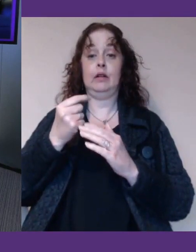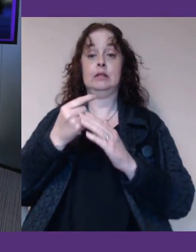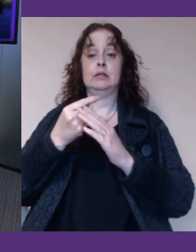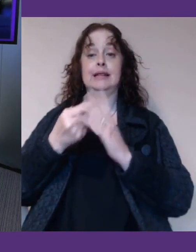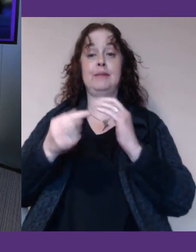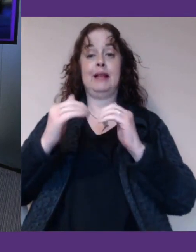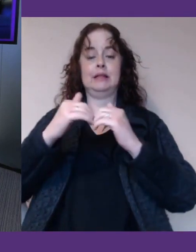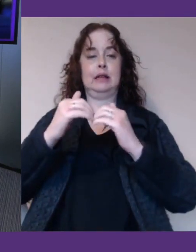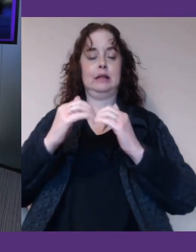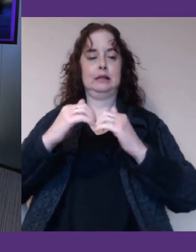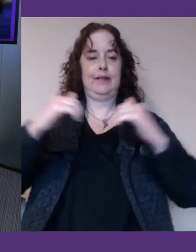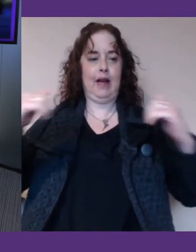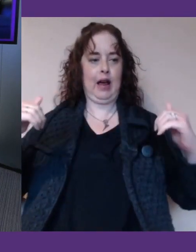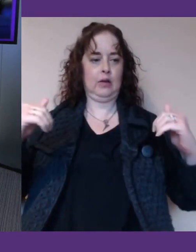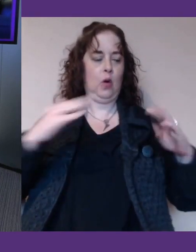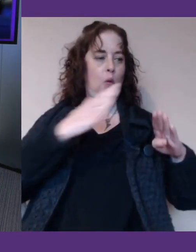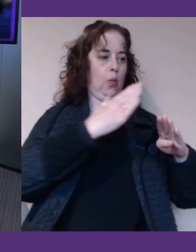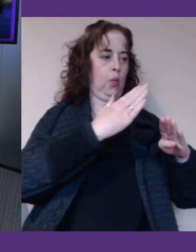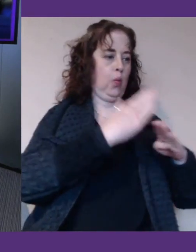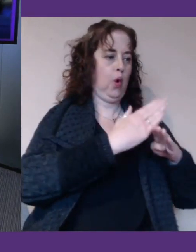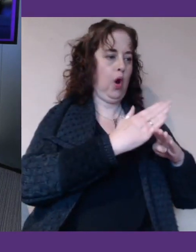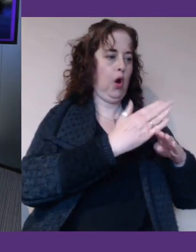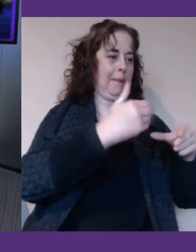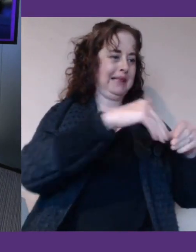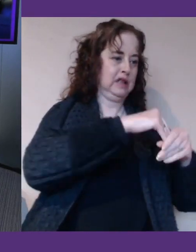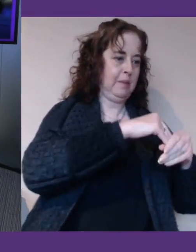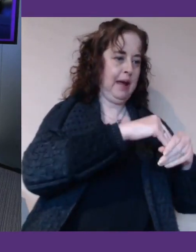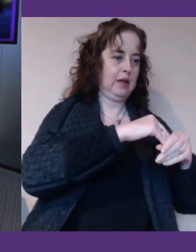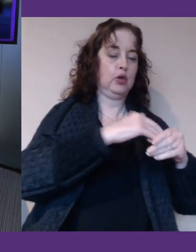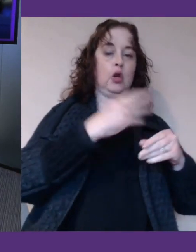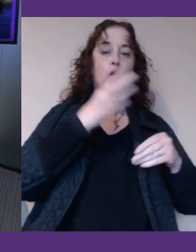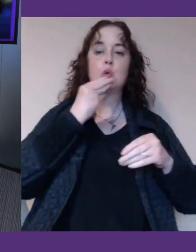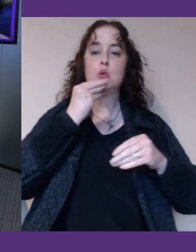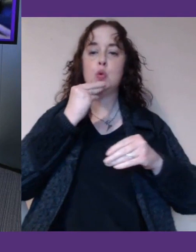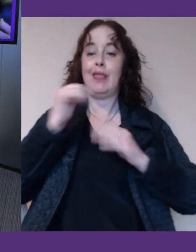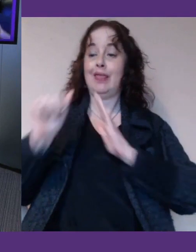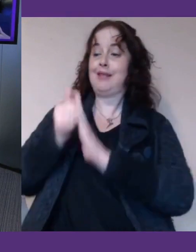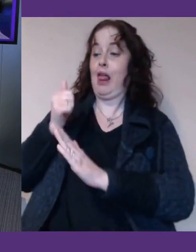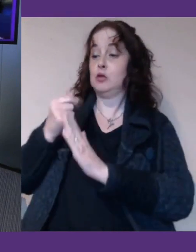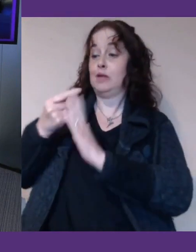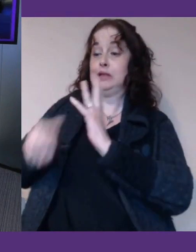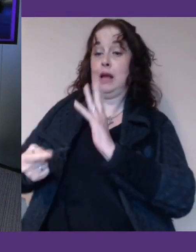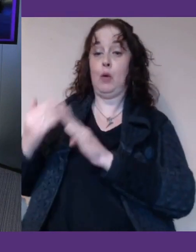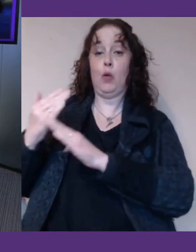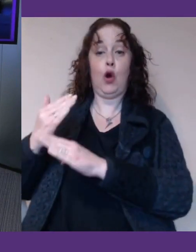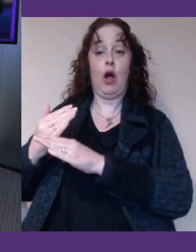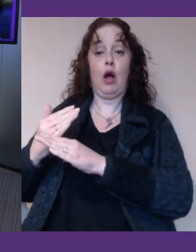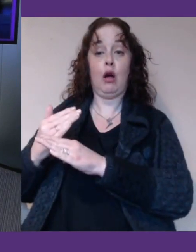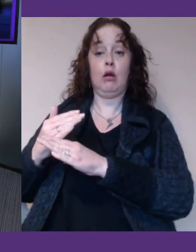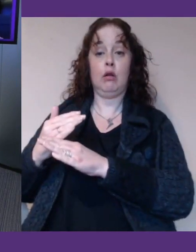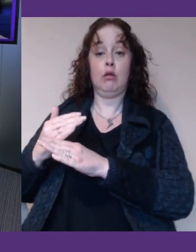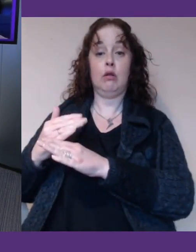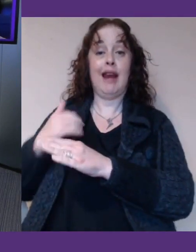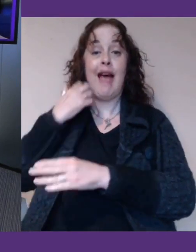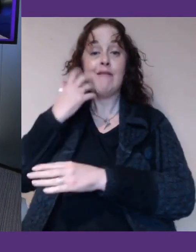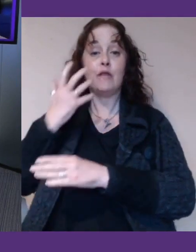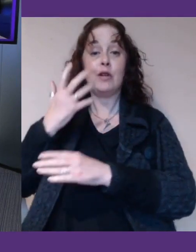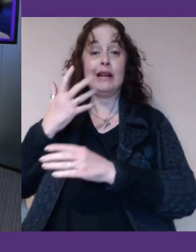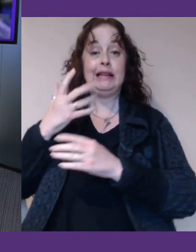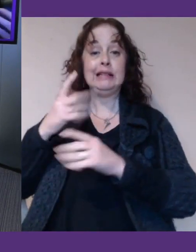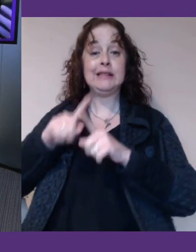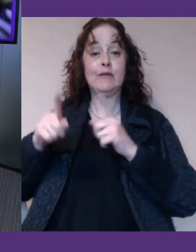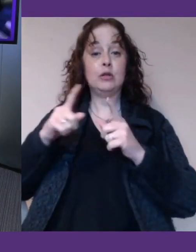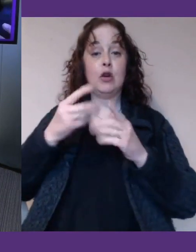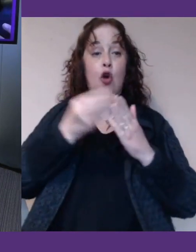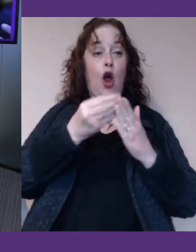of workforce participation and using the talent of disabled workers in really every economy. And given the